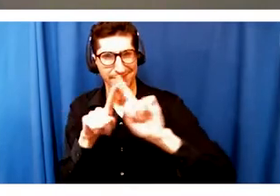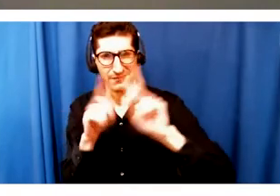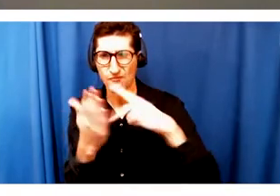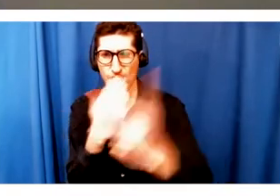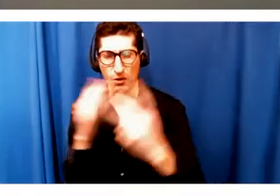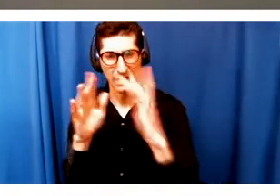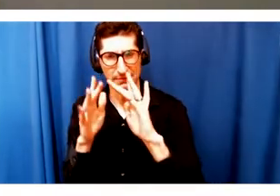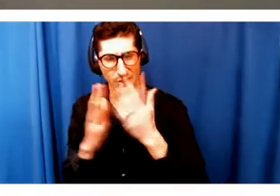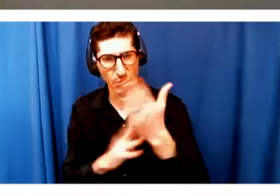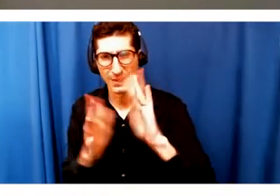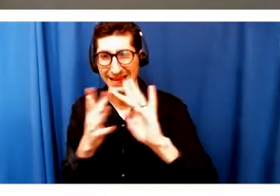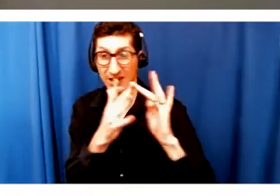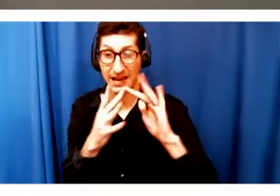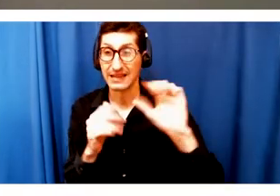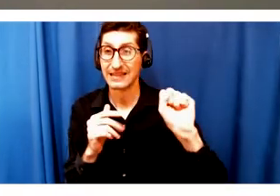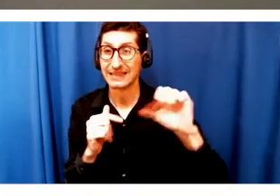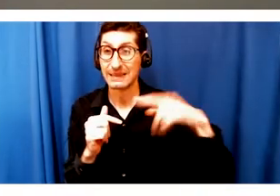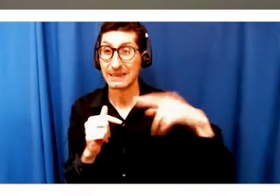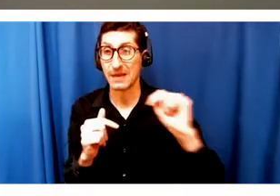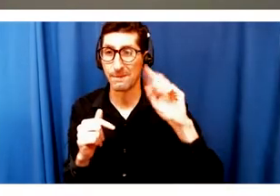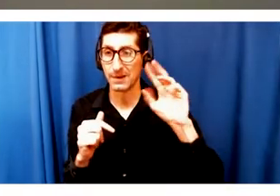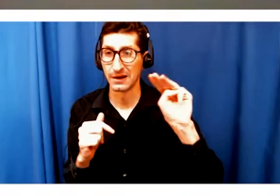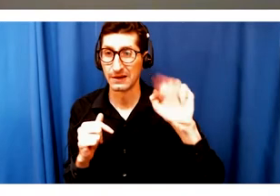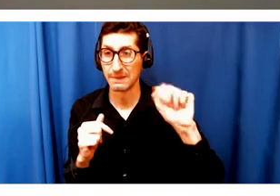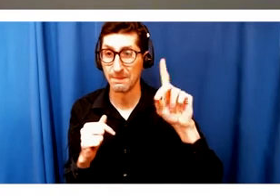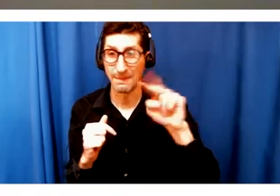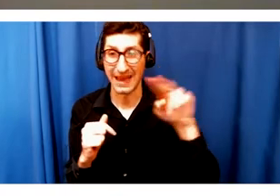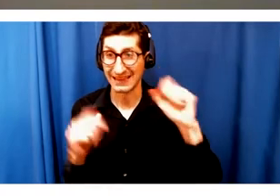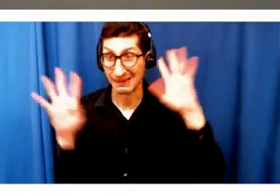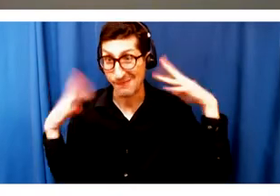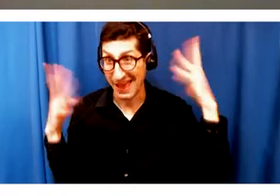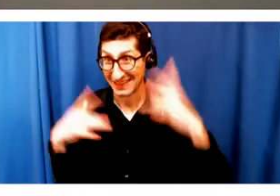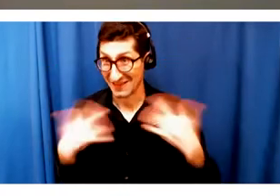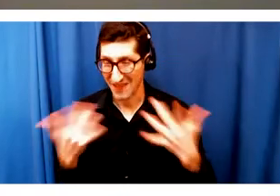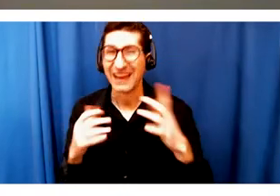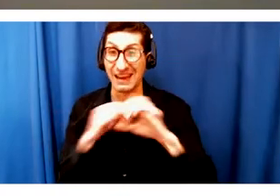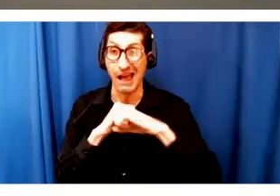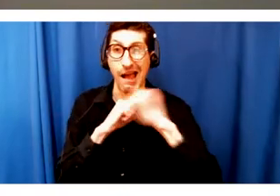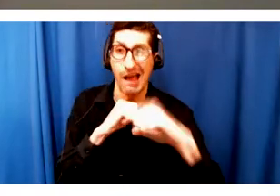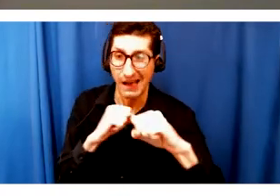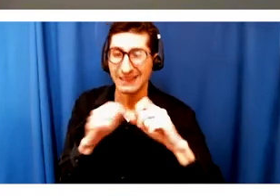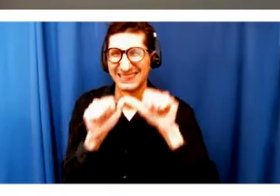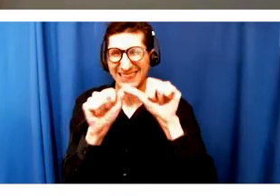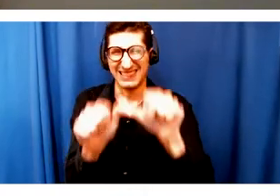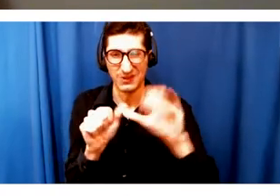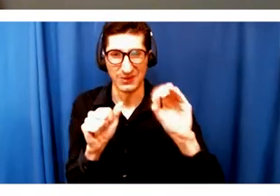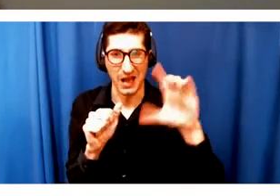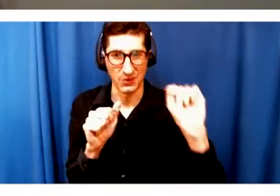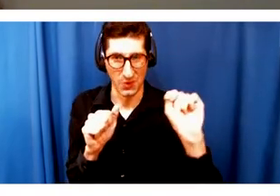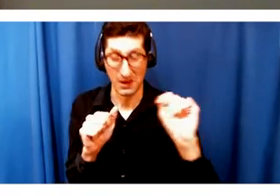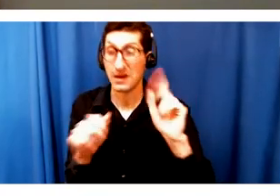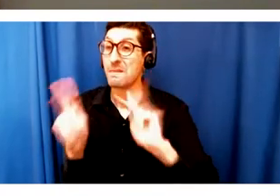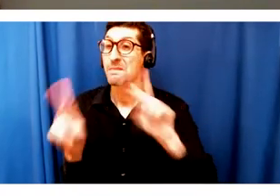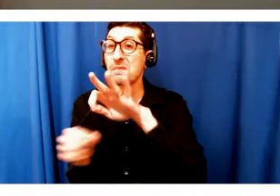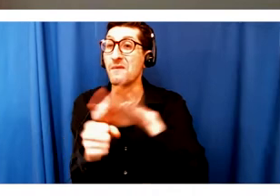September Madness event, which has continued into October, where folks are voting on their favorite past